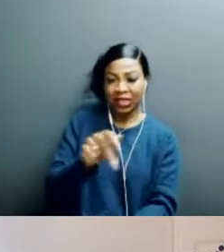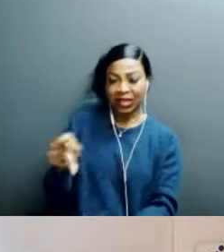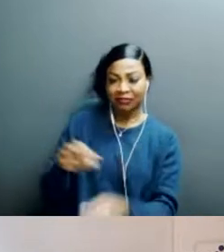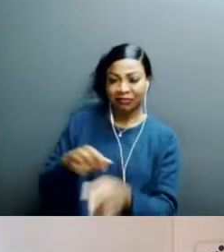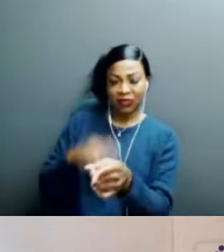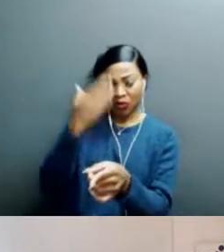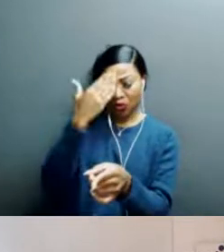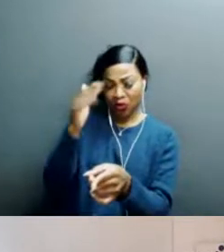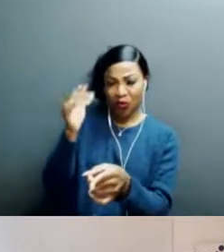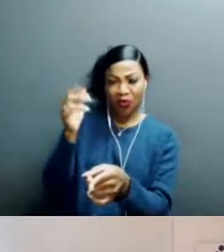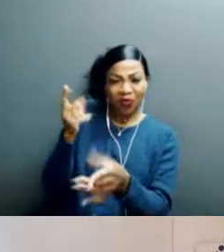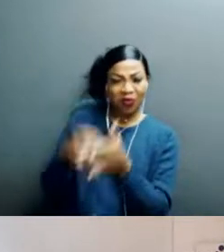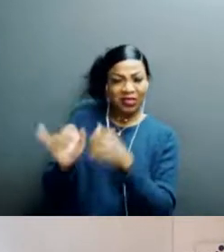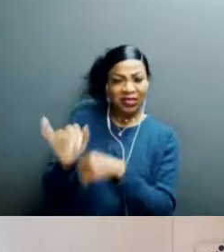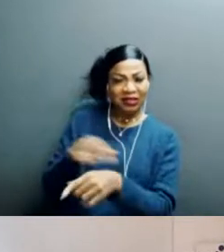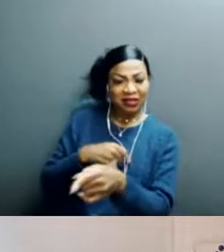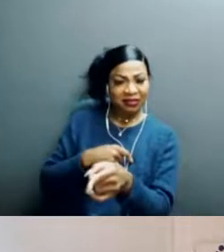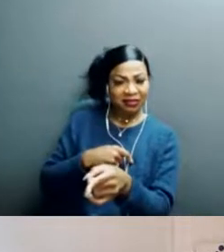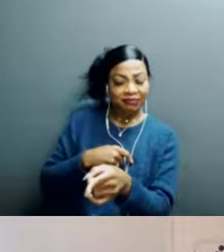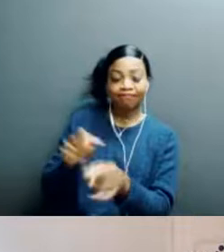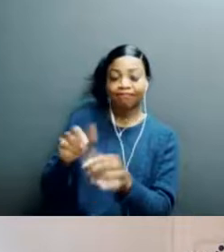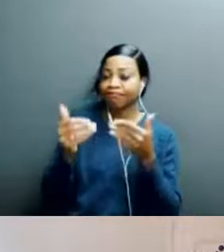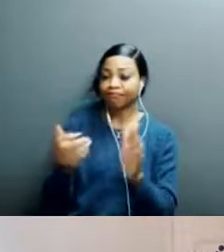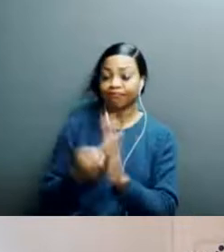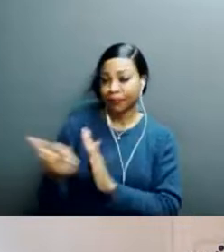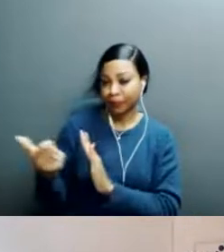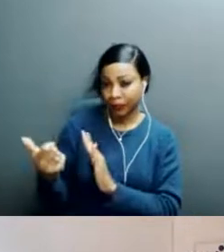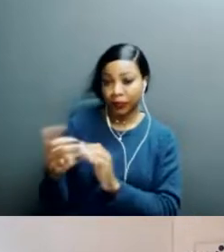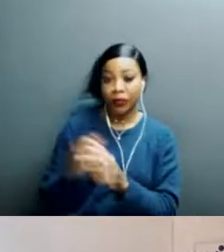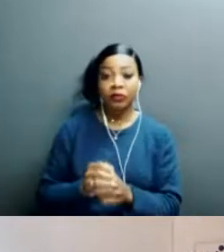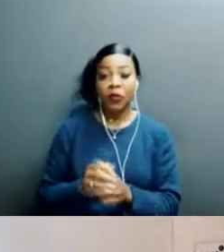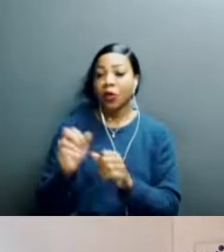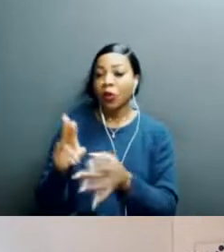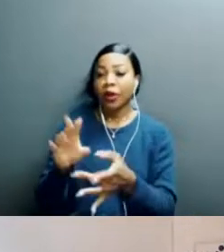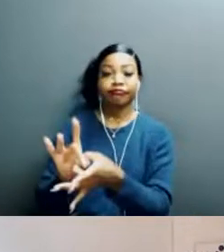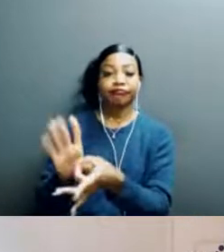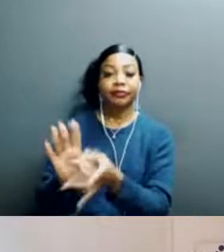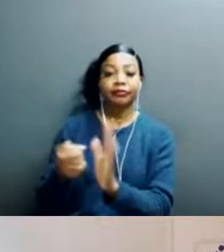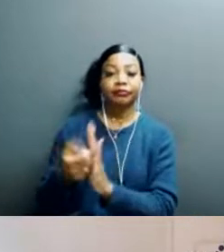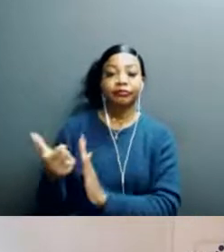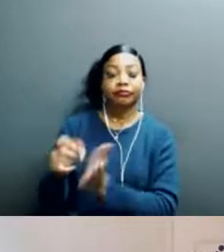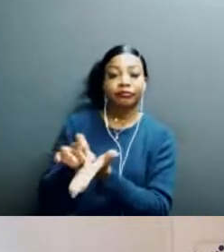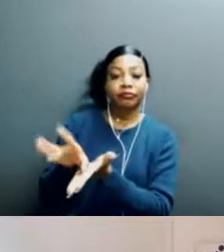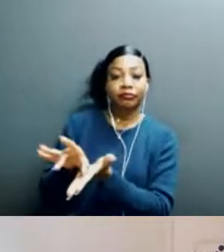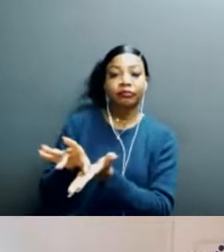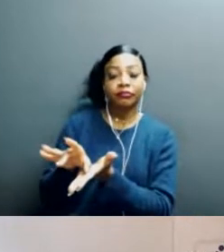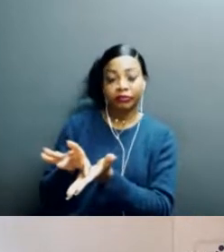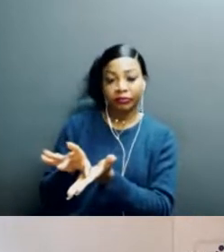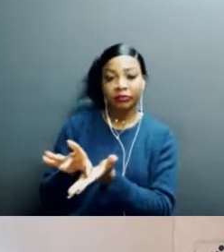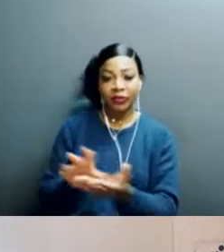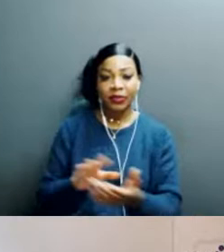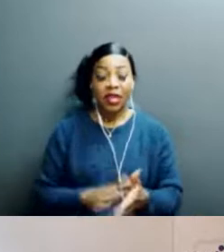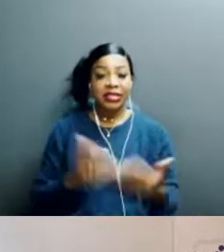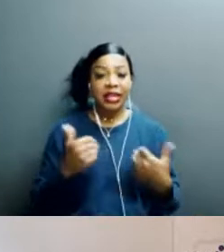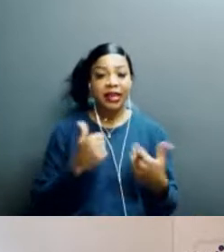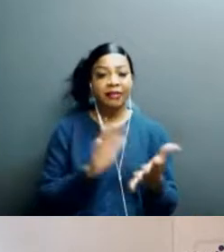example, so you think, okay, there's that you should delete it. So if there's, or uninstall it, we would say, um, so we have a whole like sheet of how to